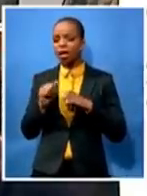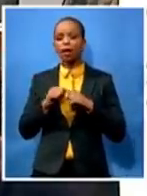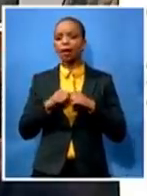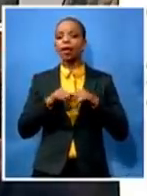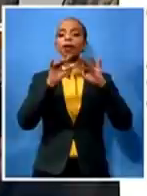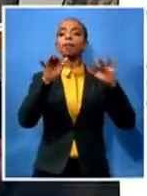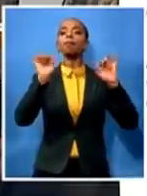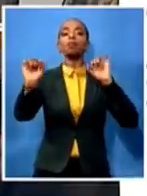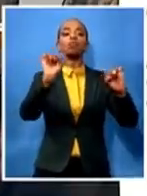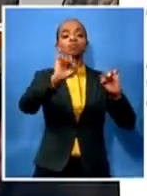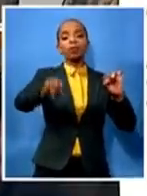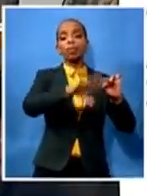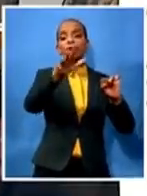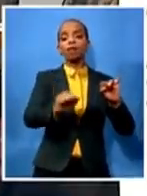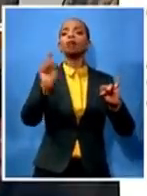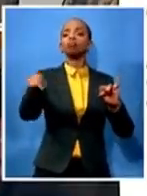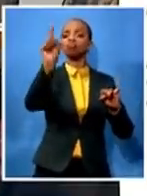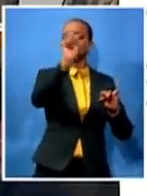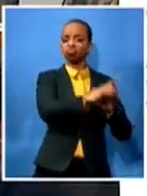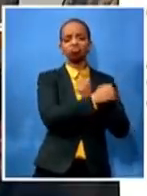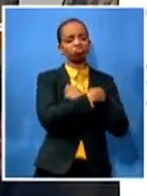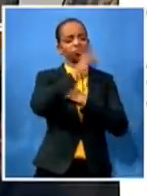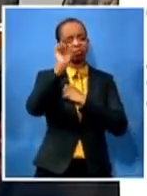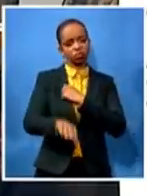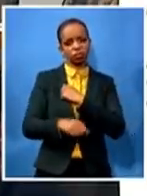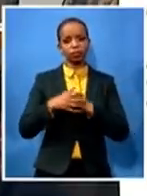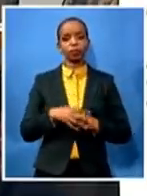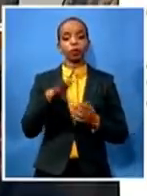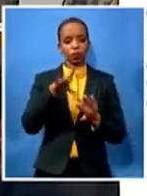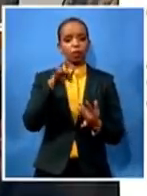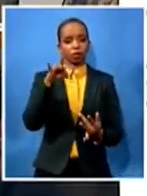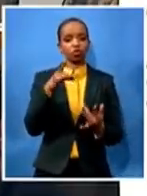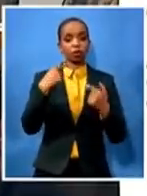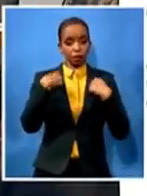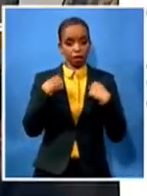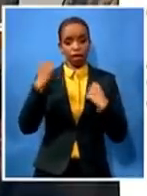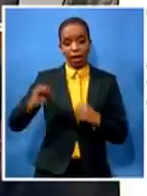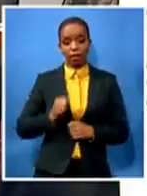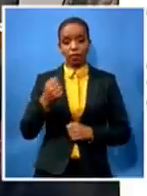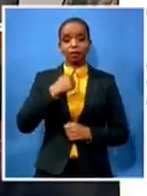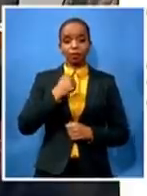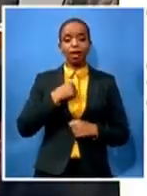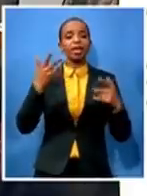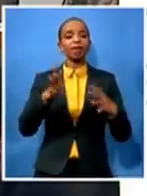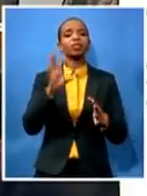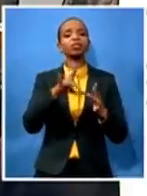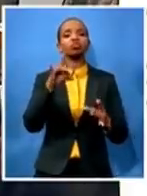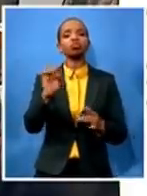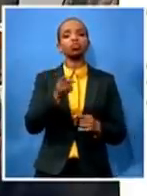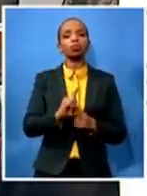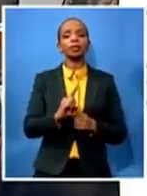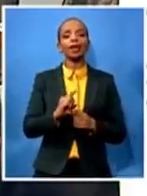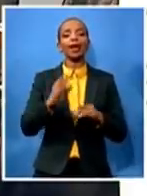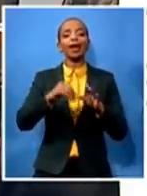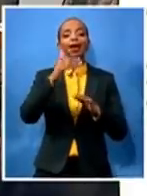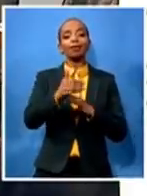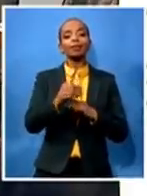myself and my husband chair that post 1994 he remained in the